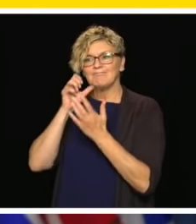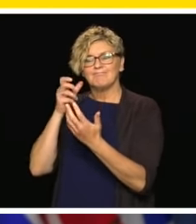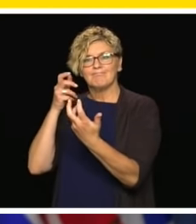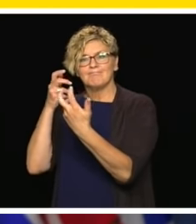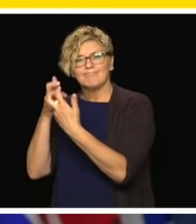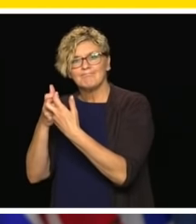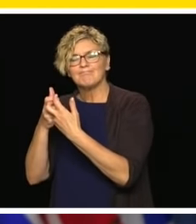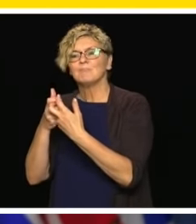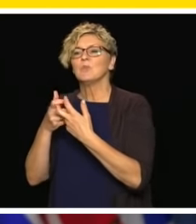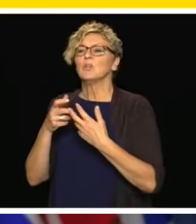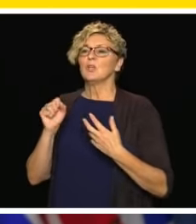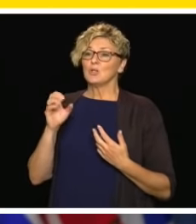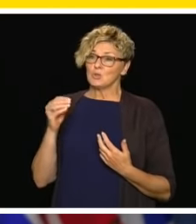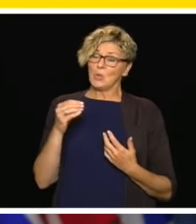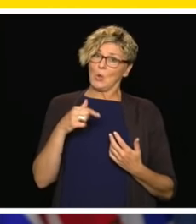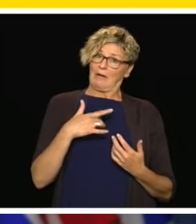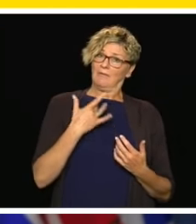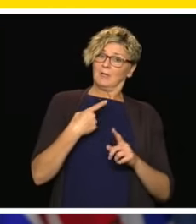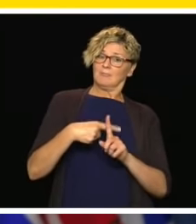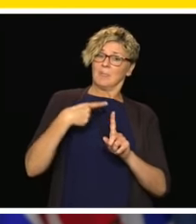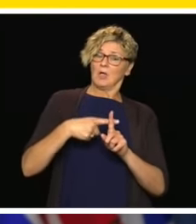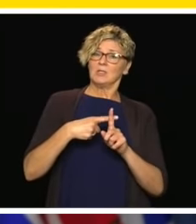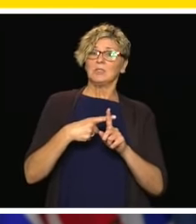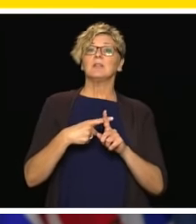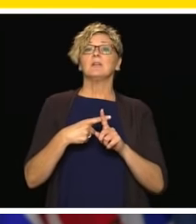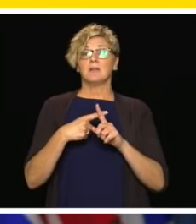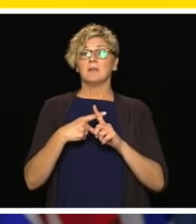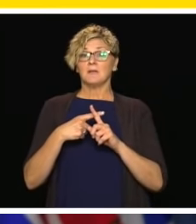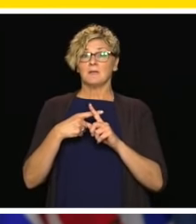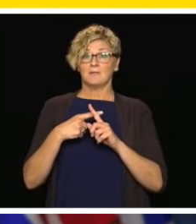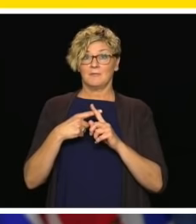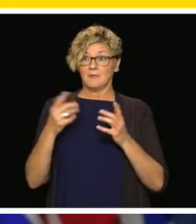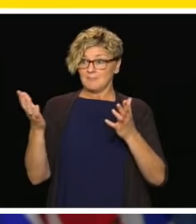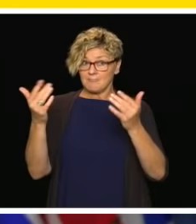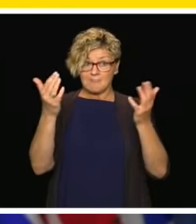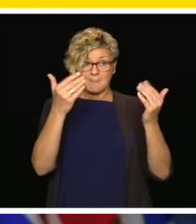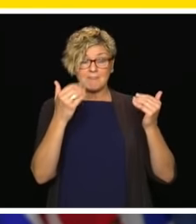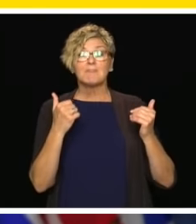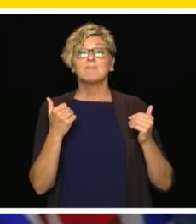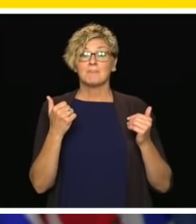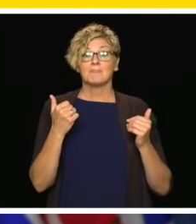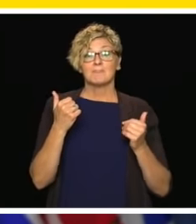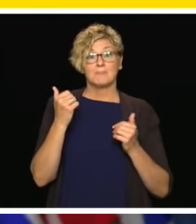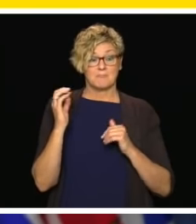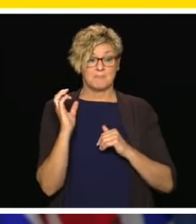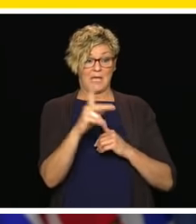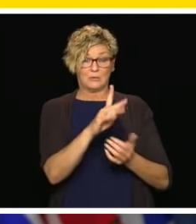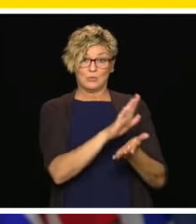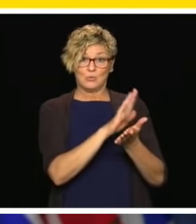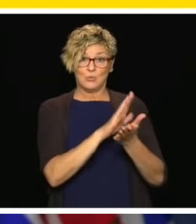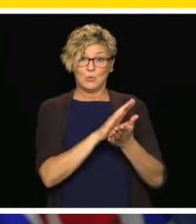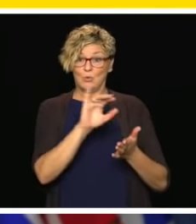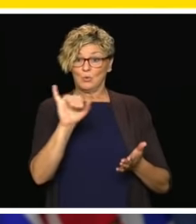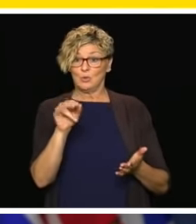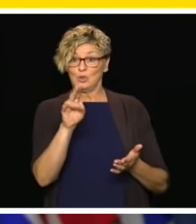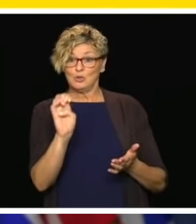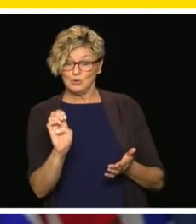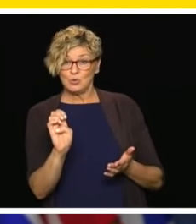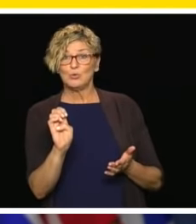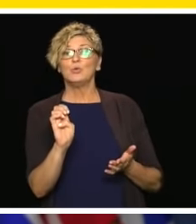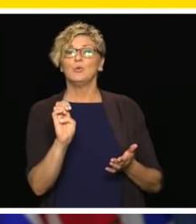I think it's going to be good for students. As I mentioned at the outset in my remarks, kids learn better around their peers. They learn better